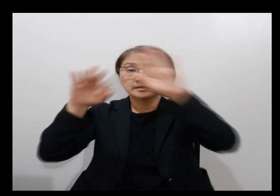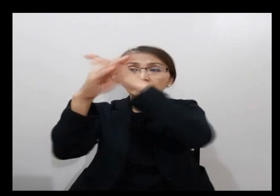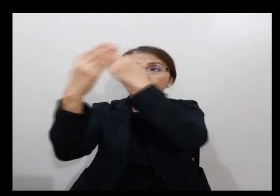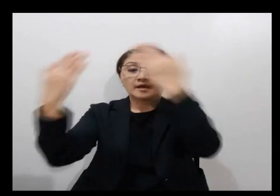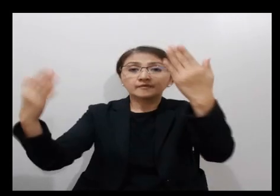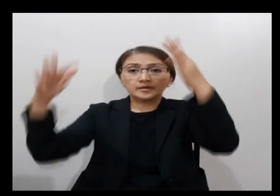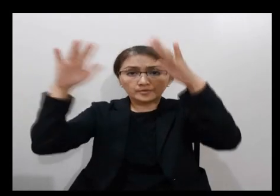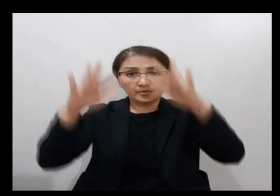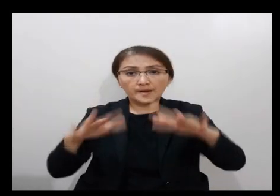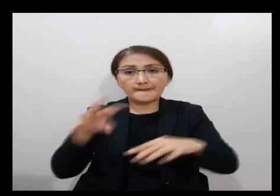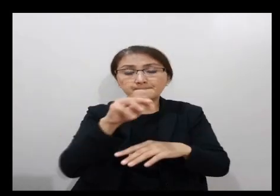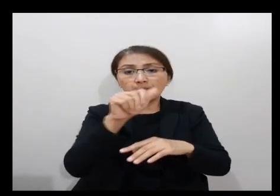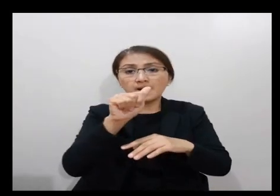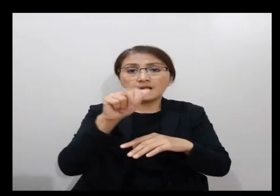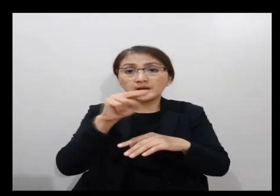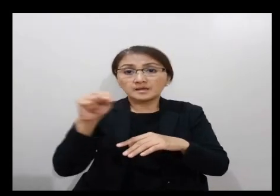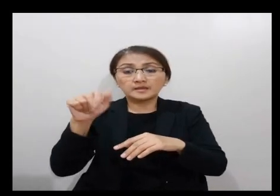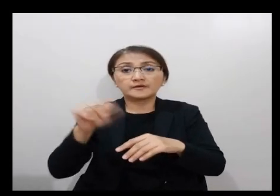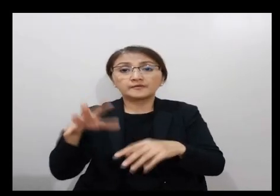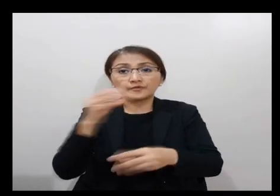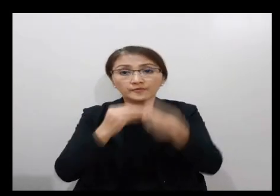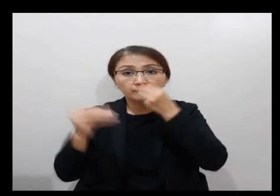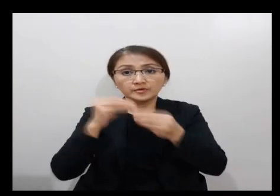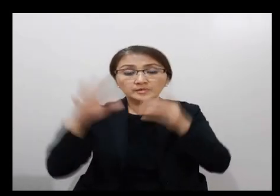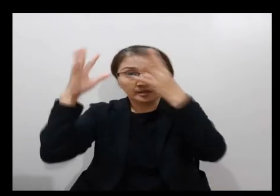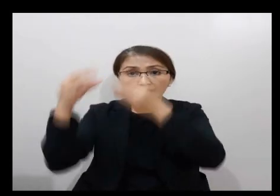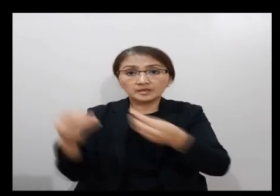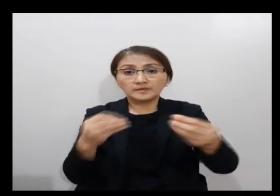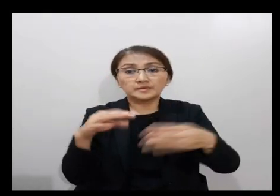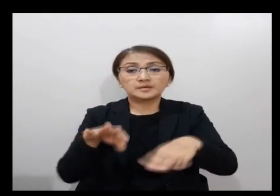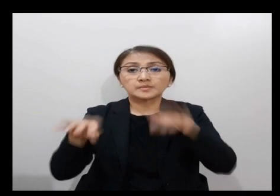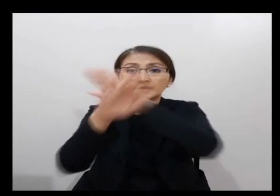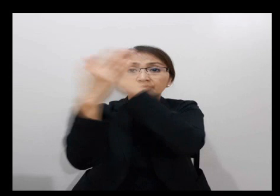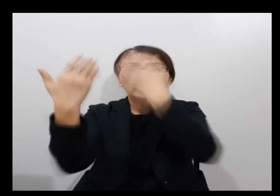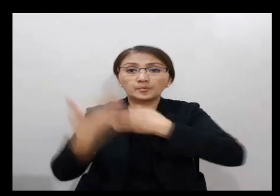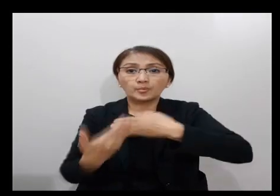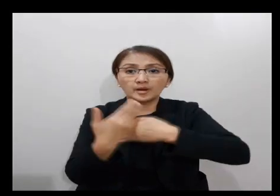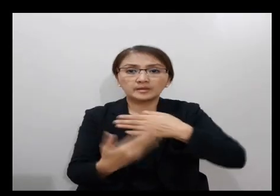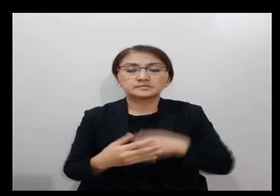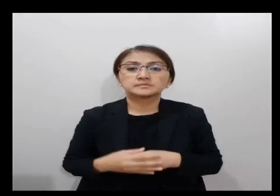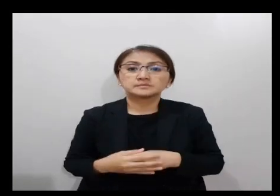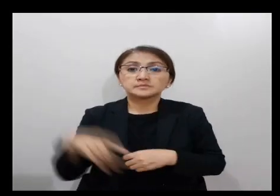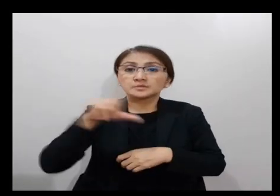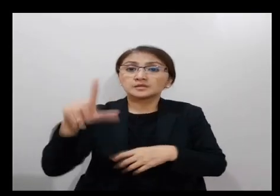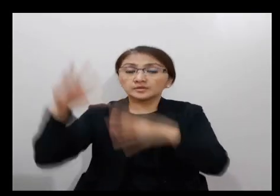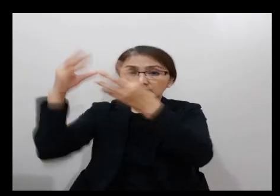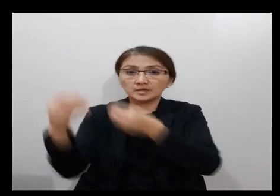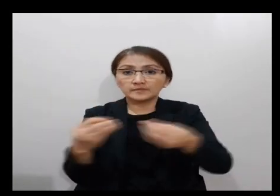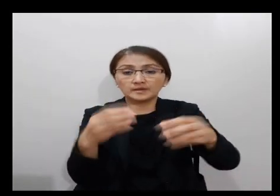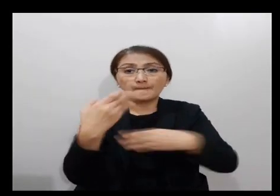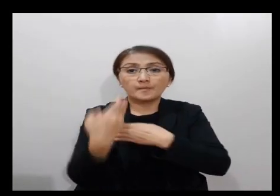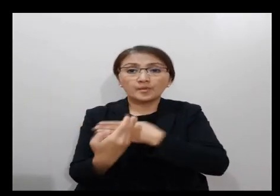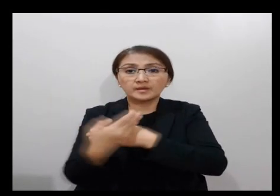He rained manna upon them for food, and gave them heavenly bread. The Lord gave them bread